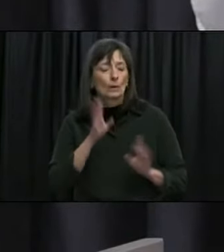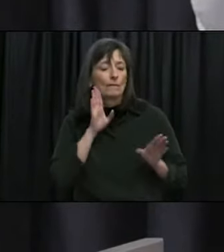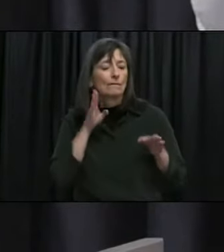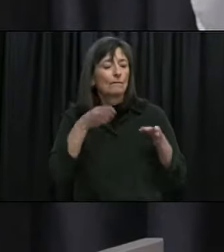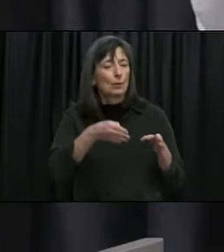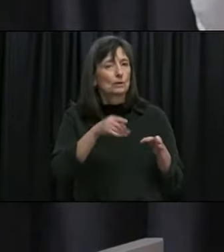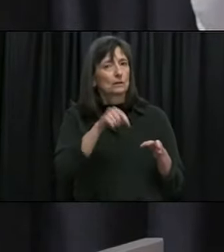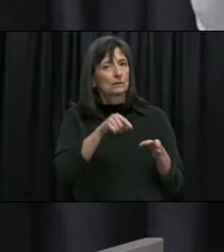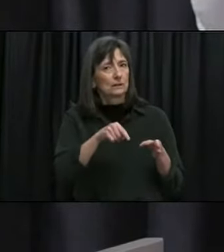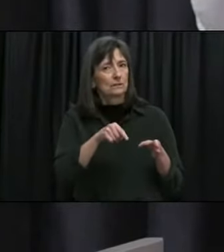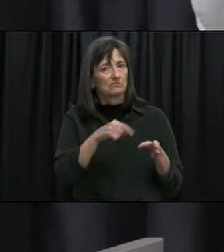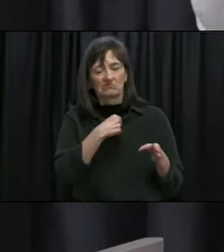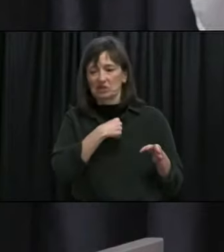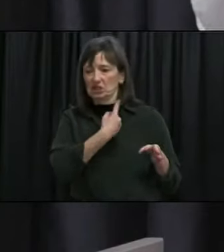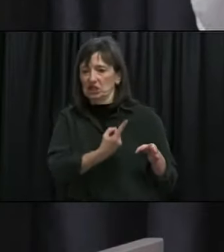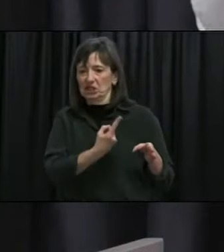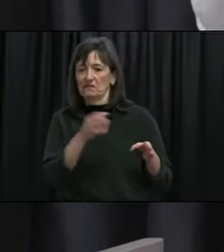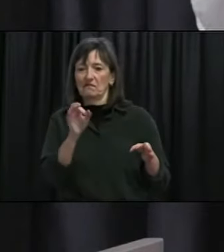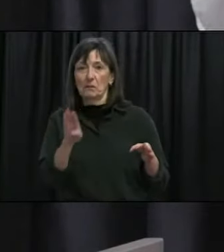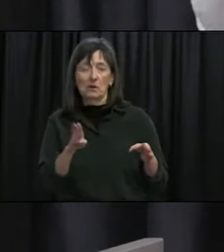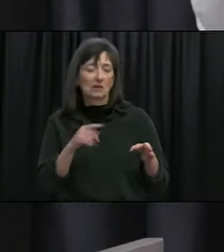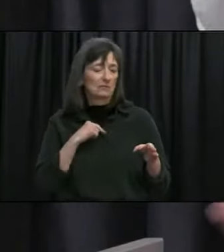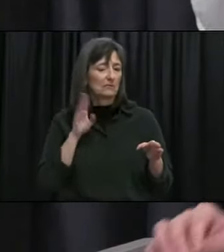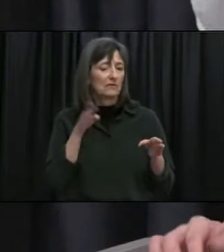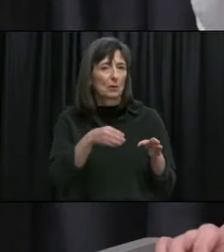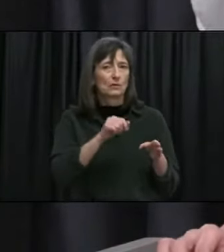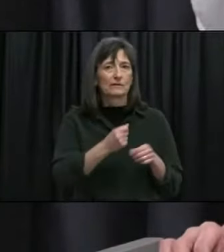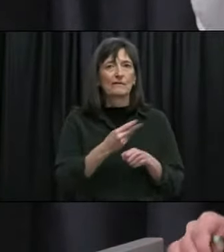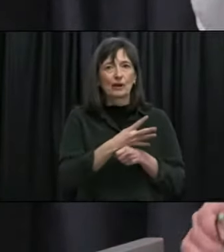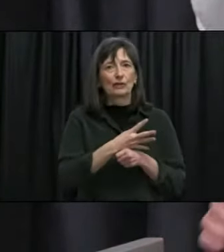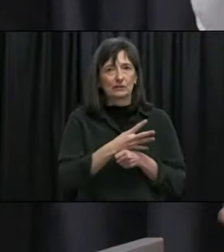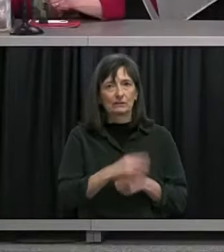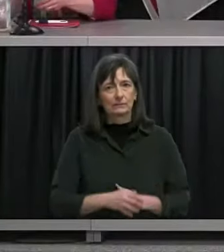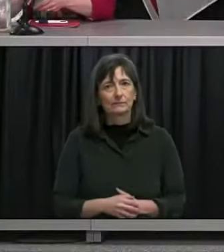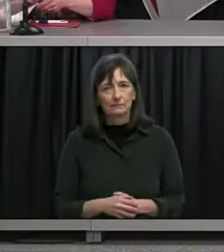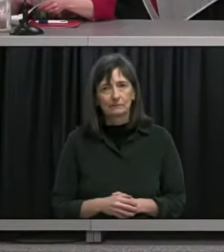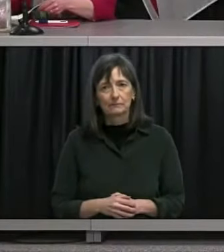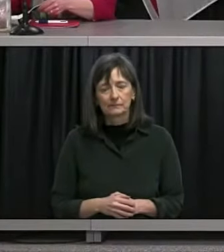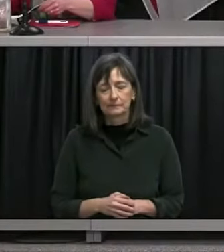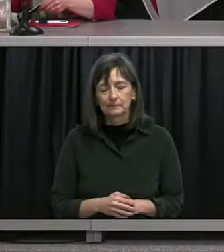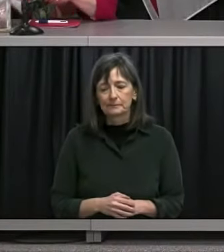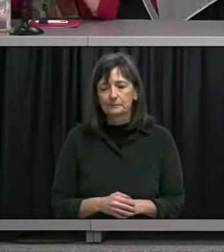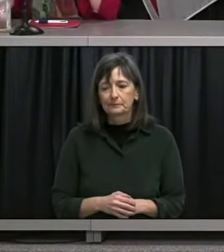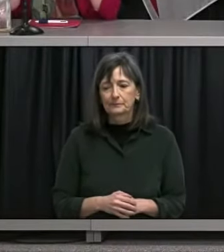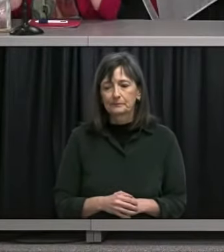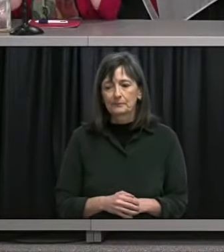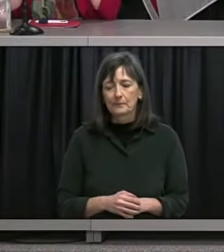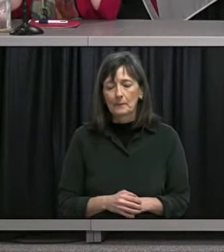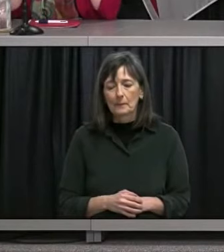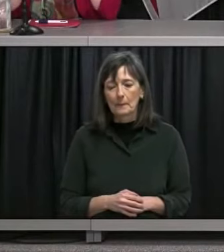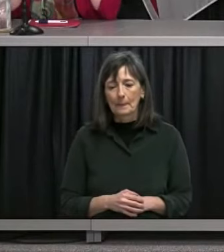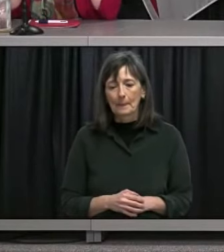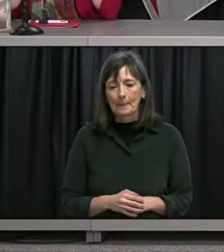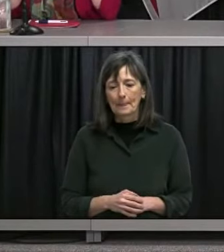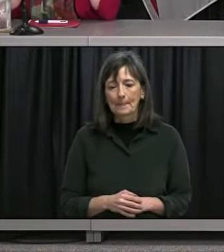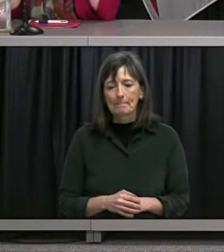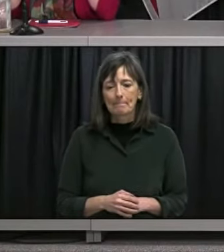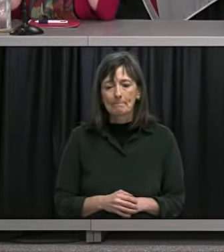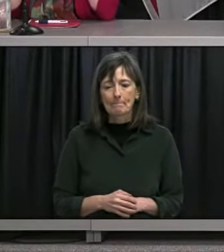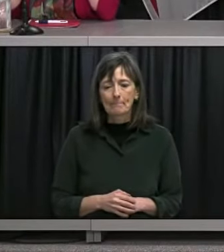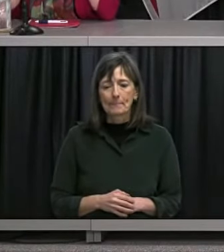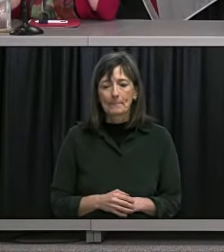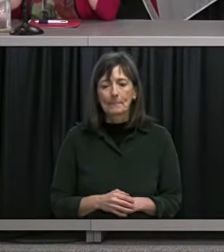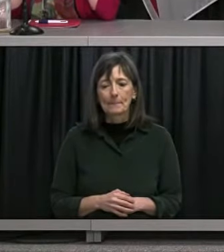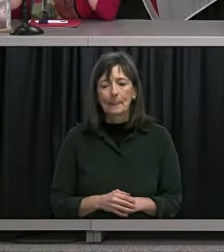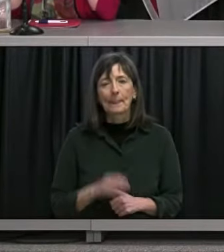point or since the outbreak thank you our next questions are from Patrick